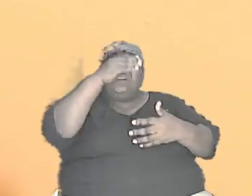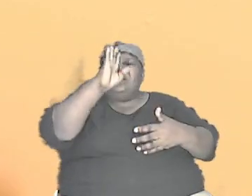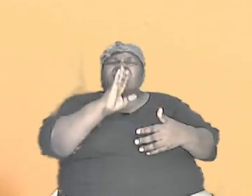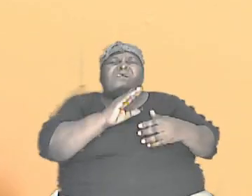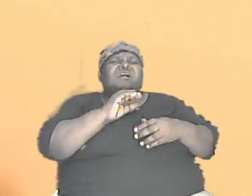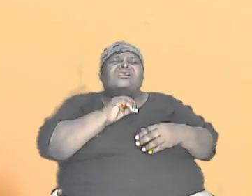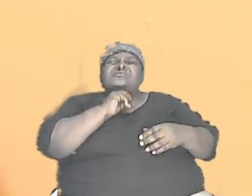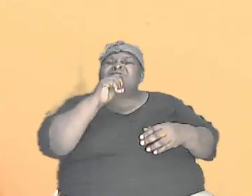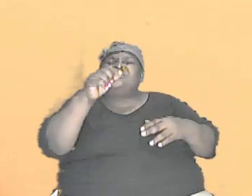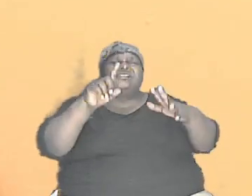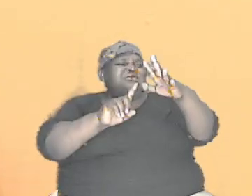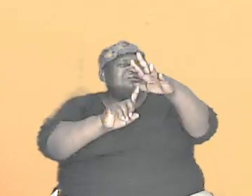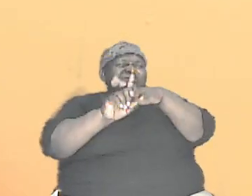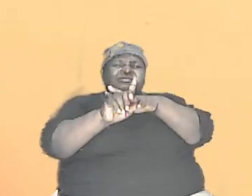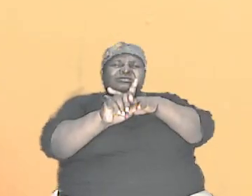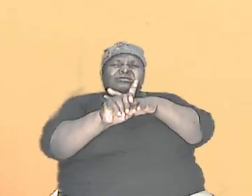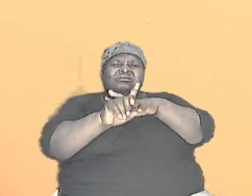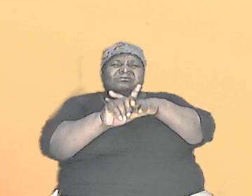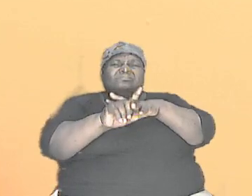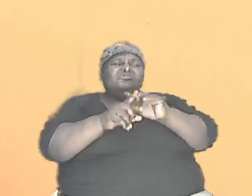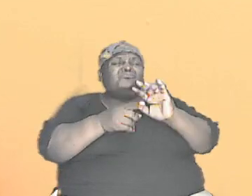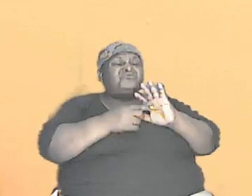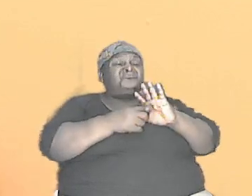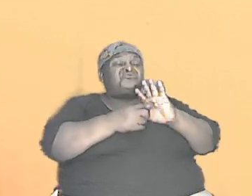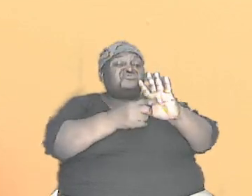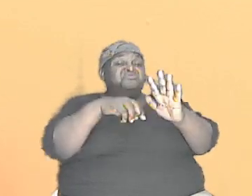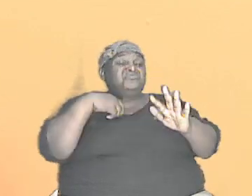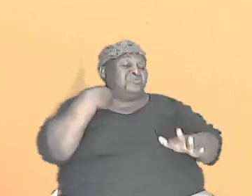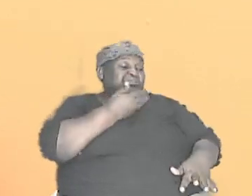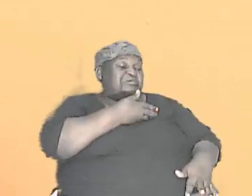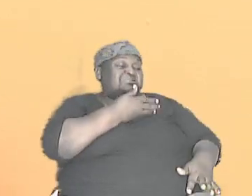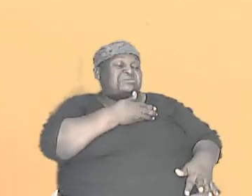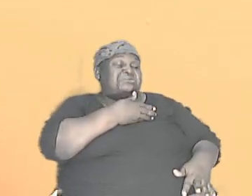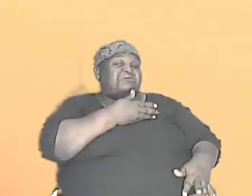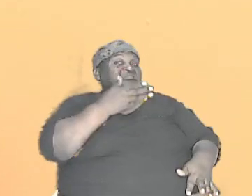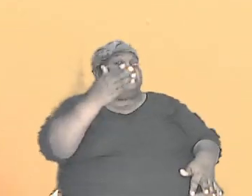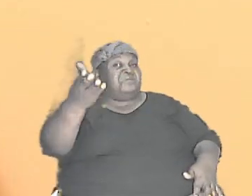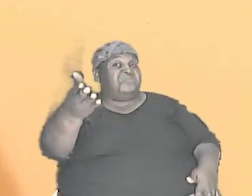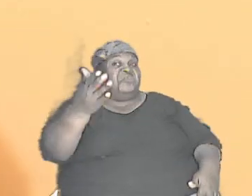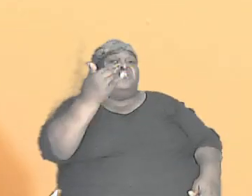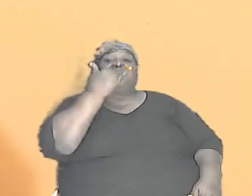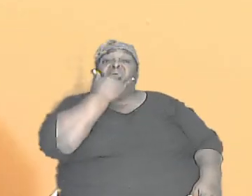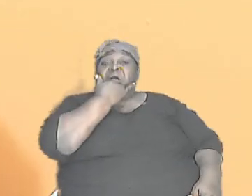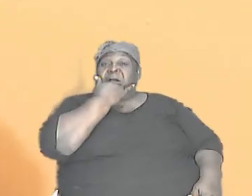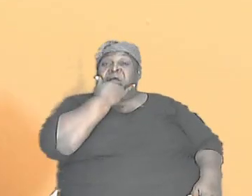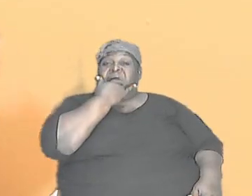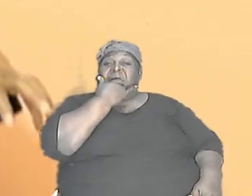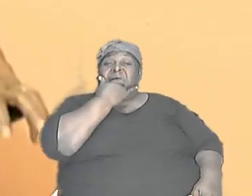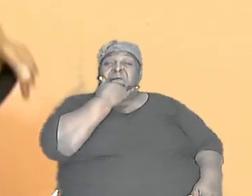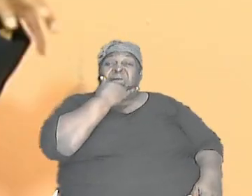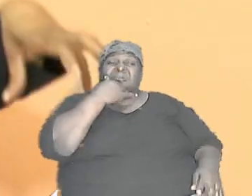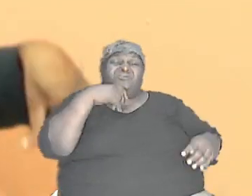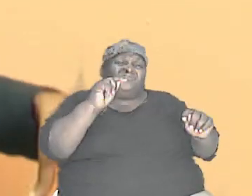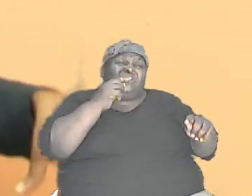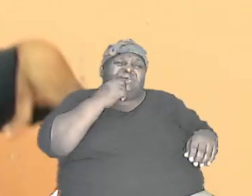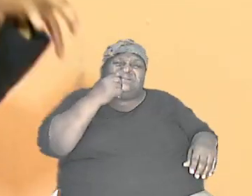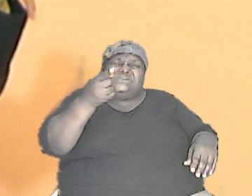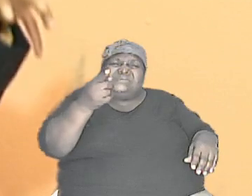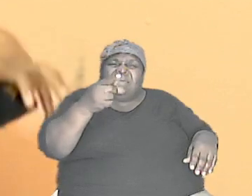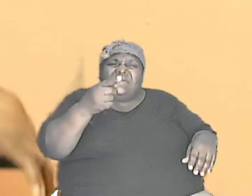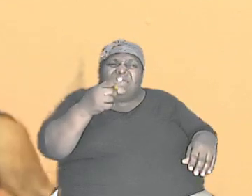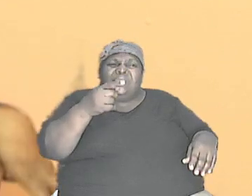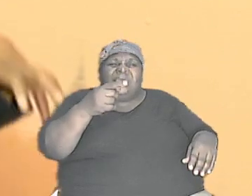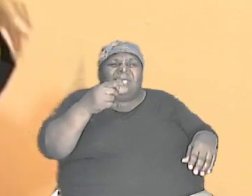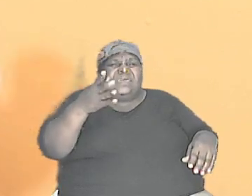we actually showed us that indeed they were wrong because when they tried to say that there was no